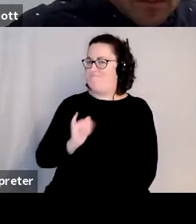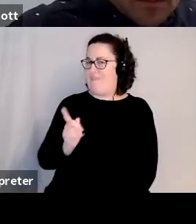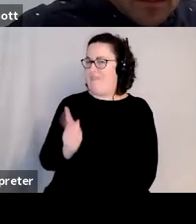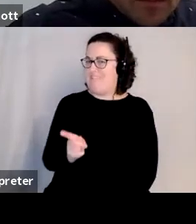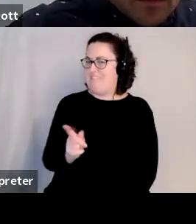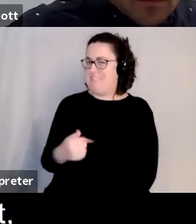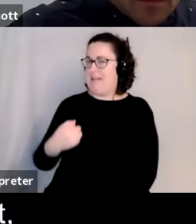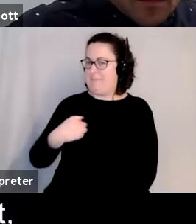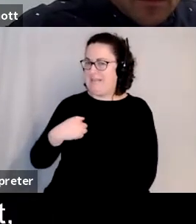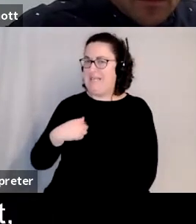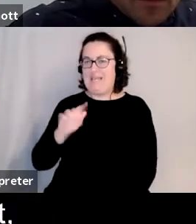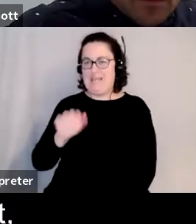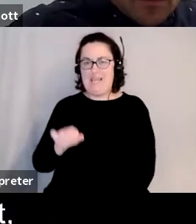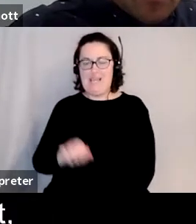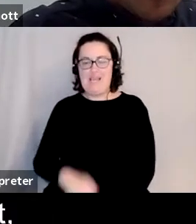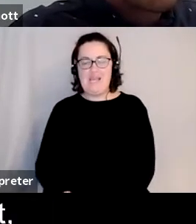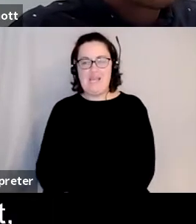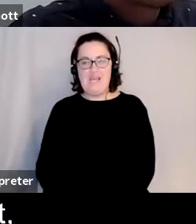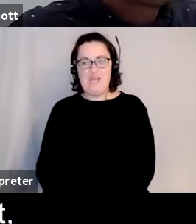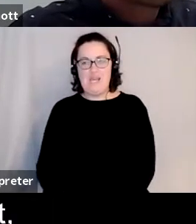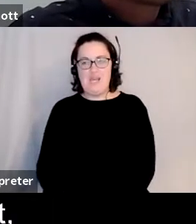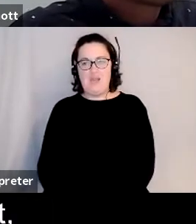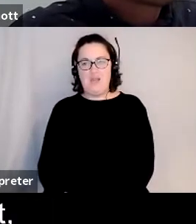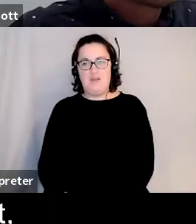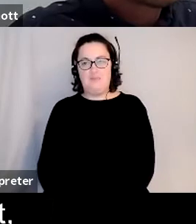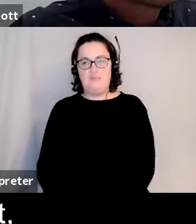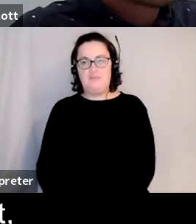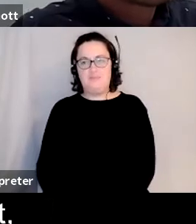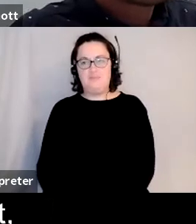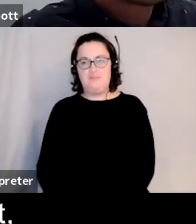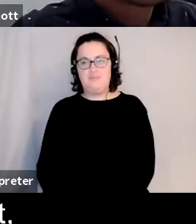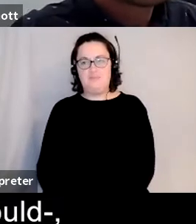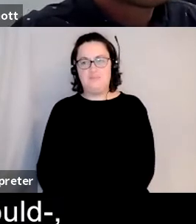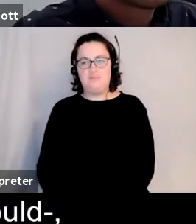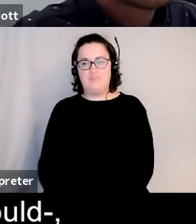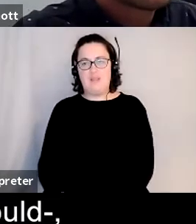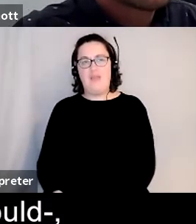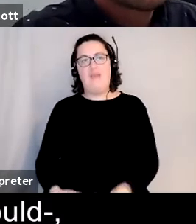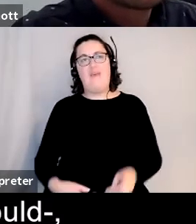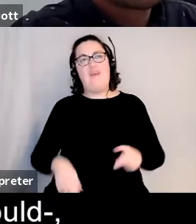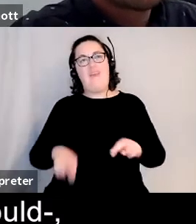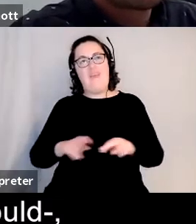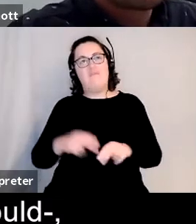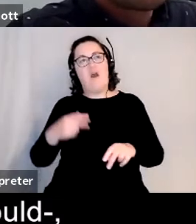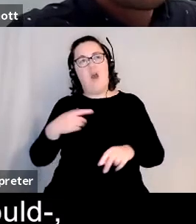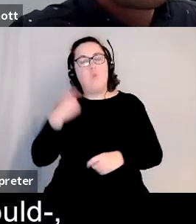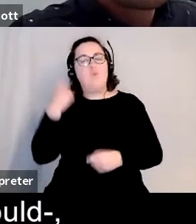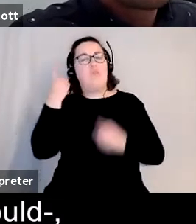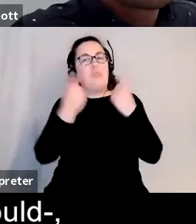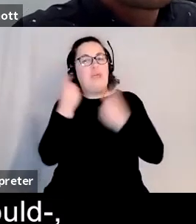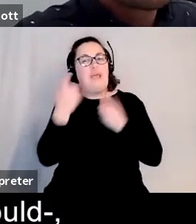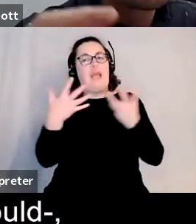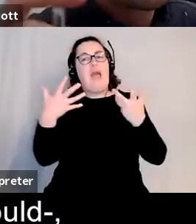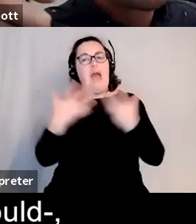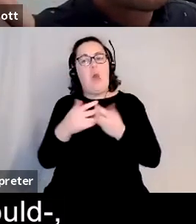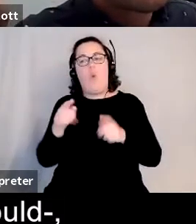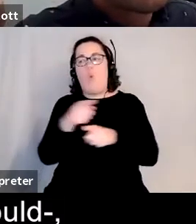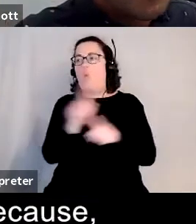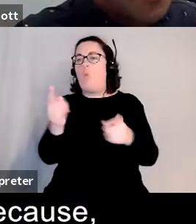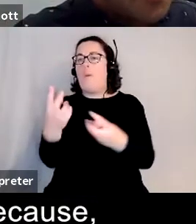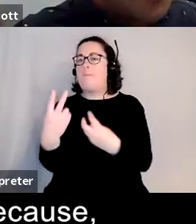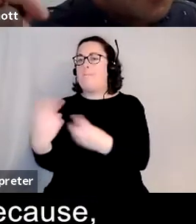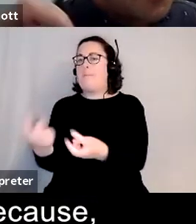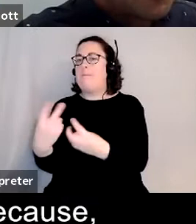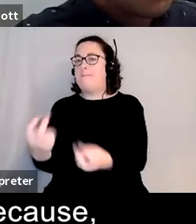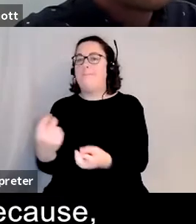i think really it's a would couldn't work for me if i was trying to second guess how that would you know how people would react